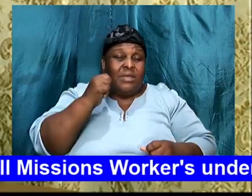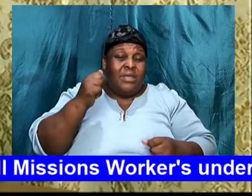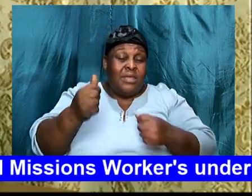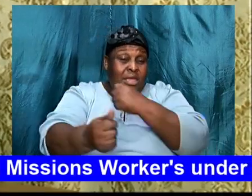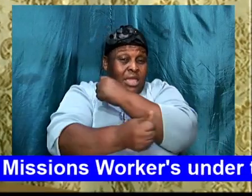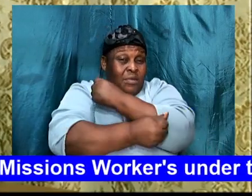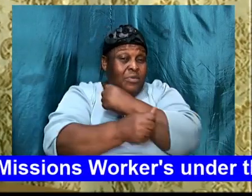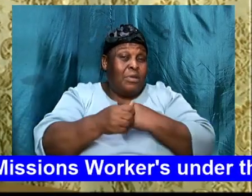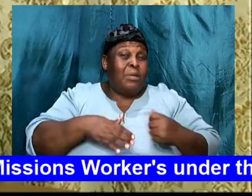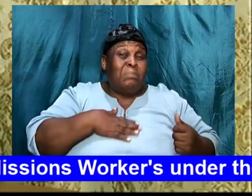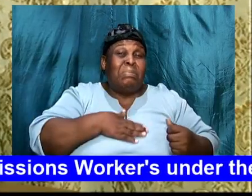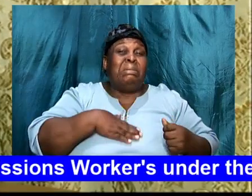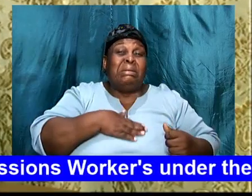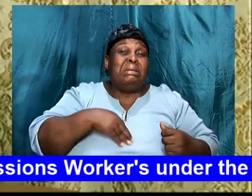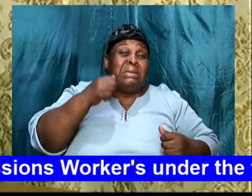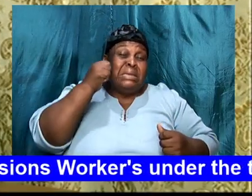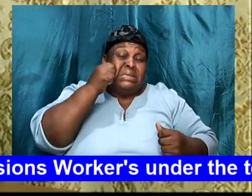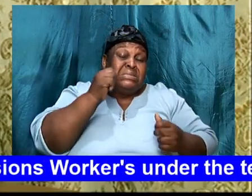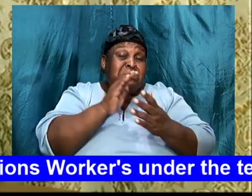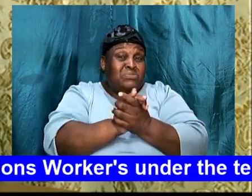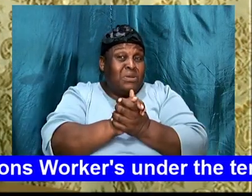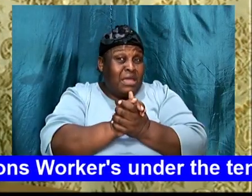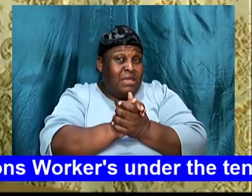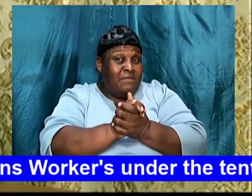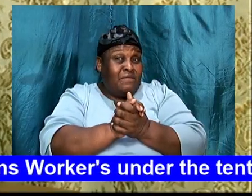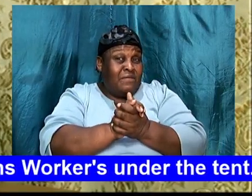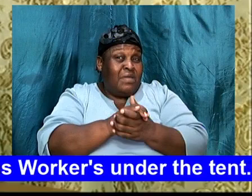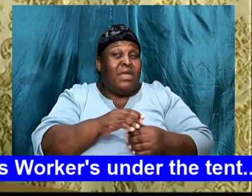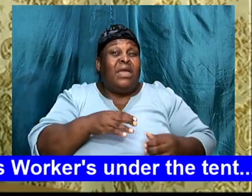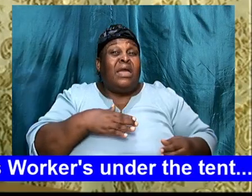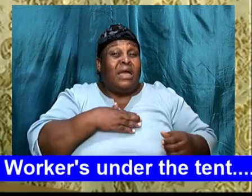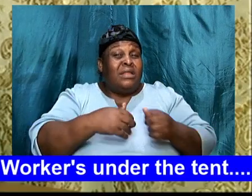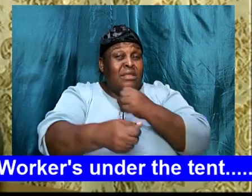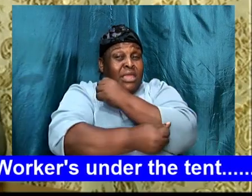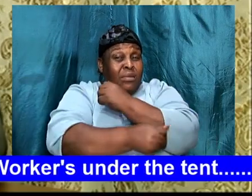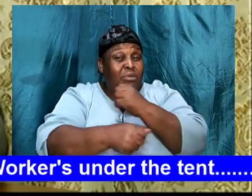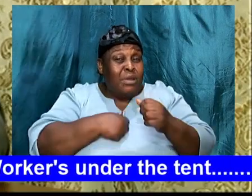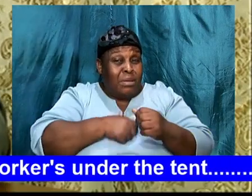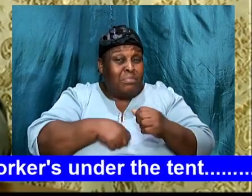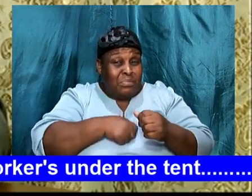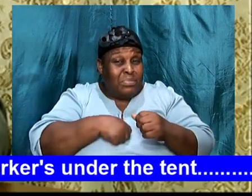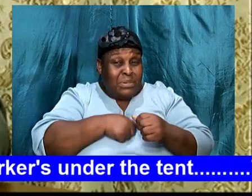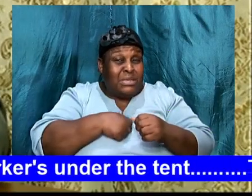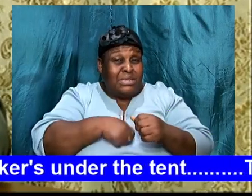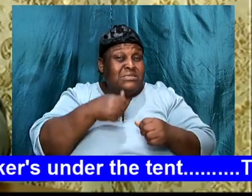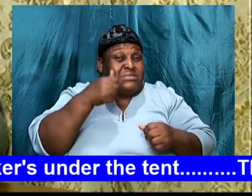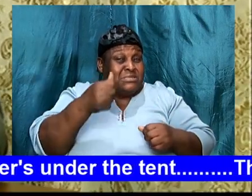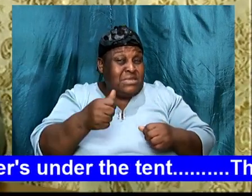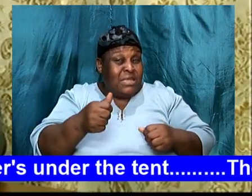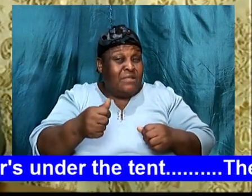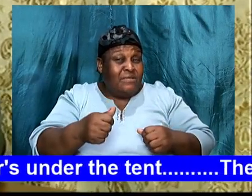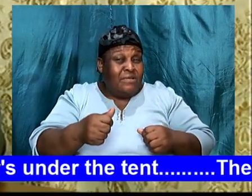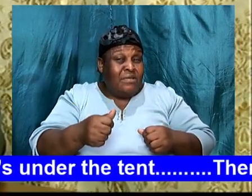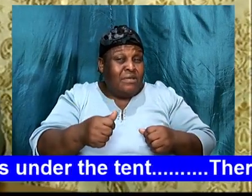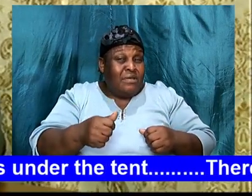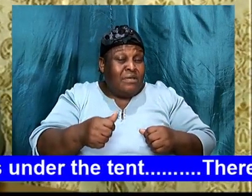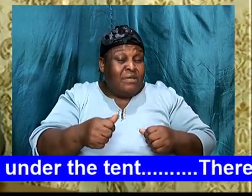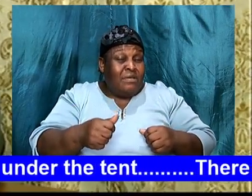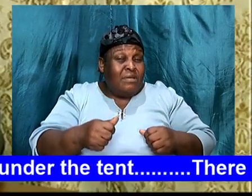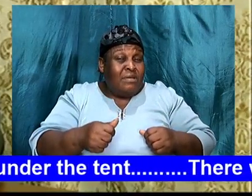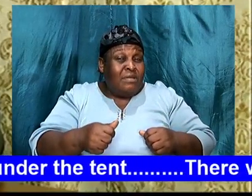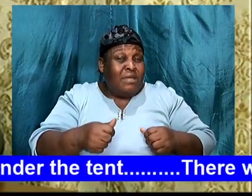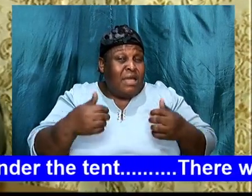Abraham, pleased himself, and he brought forth, son, of the born woman. The second,